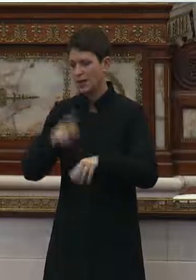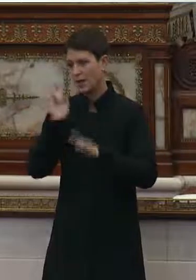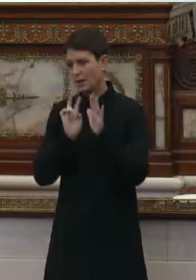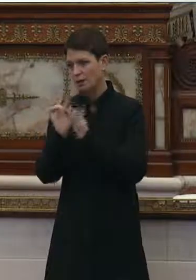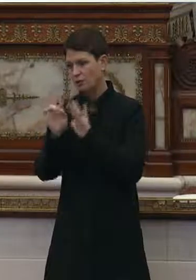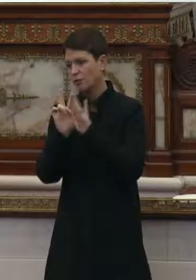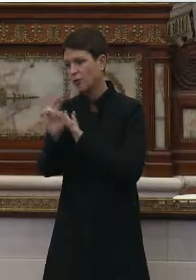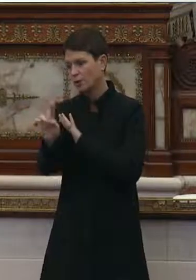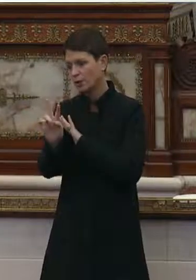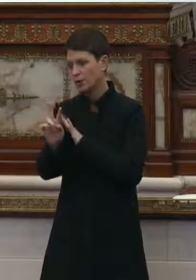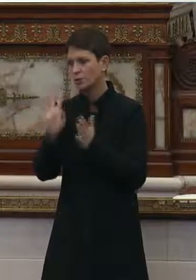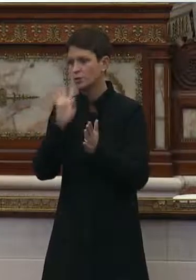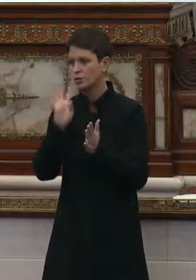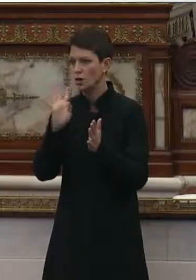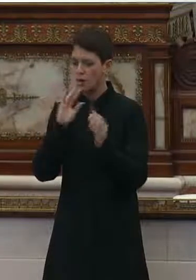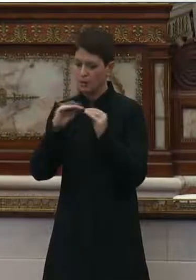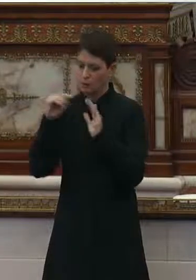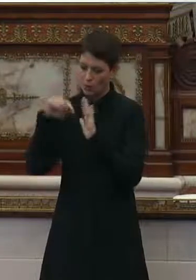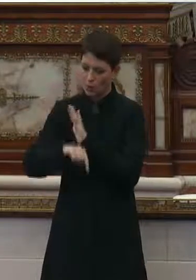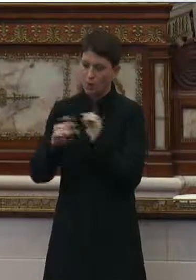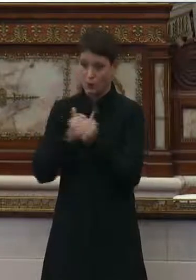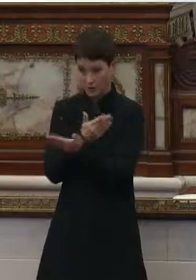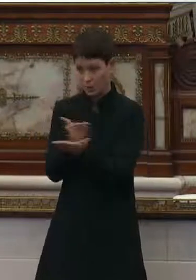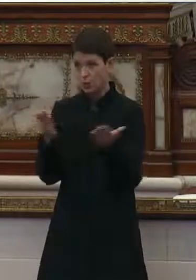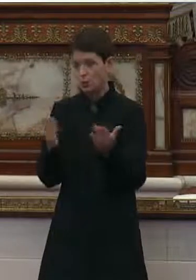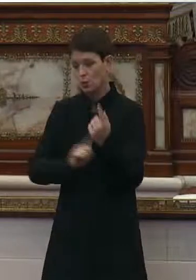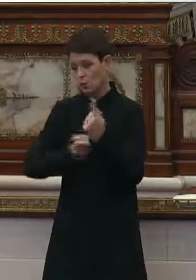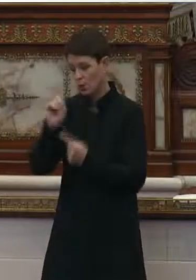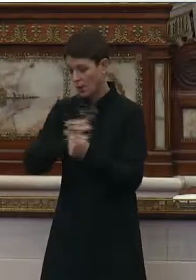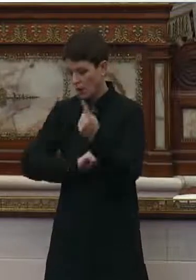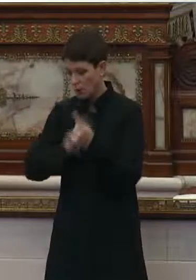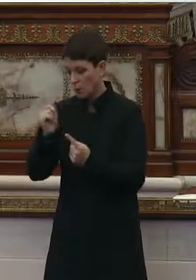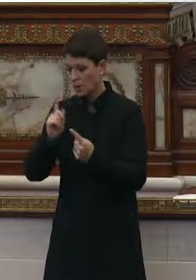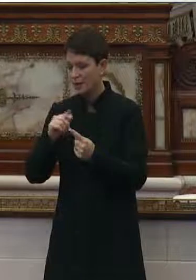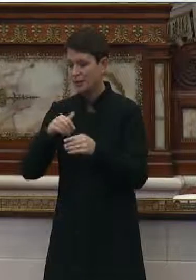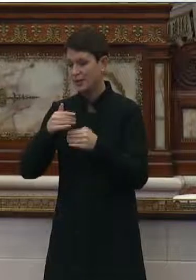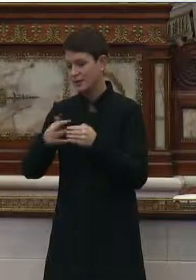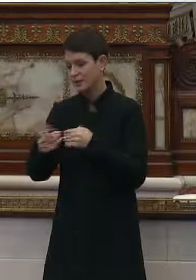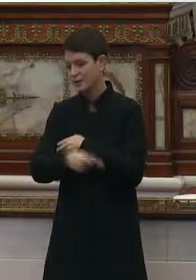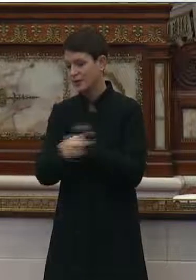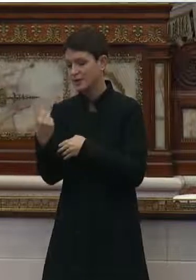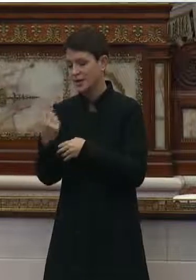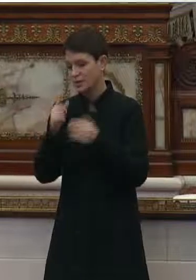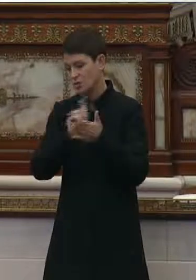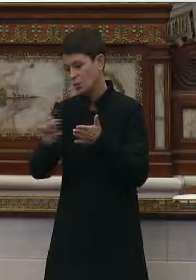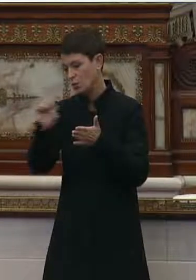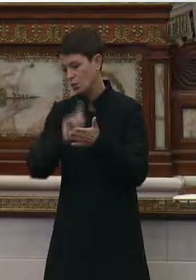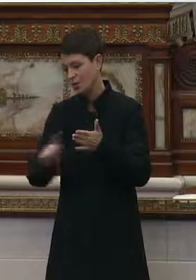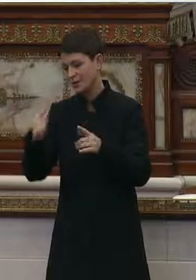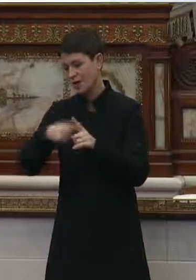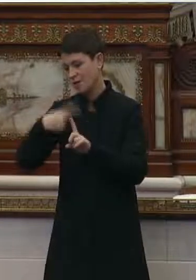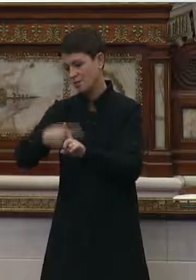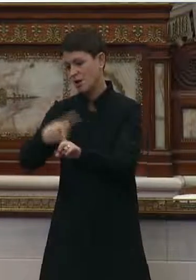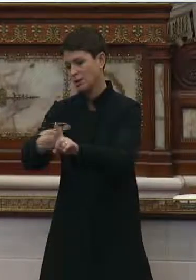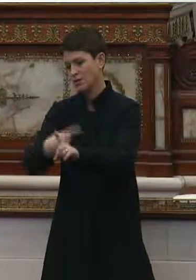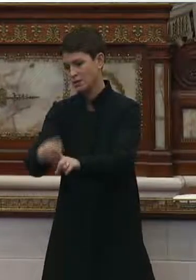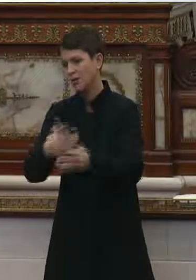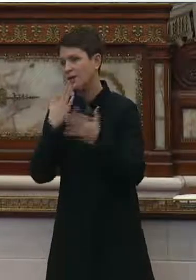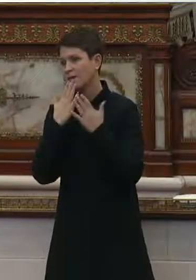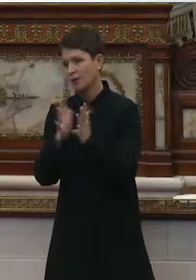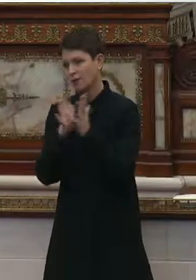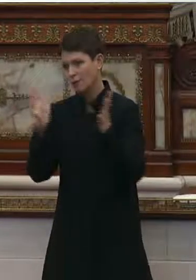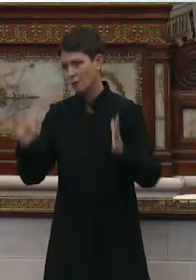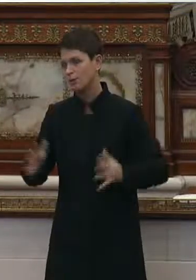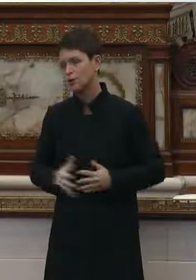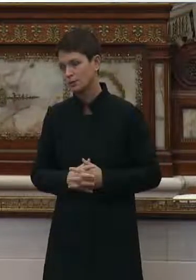forward to speaking further with you individually in the coming days, weeks, and months. Thank you